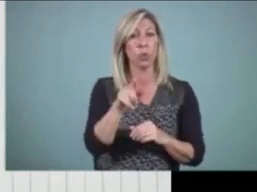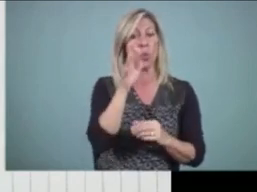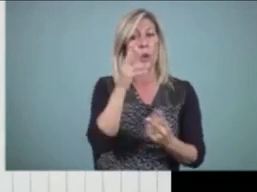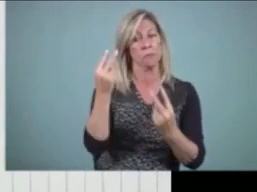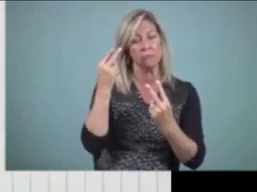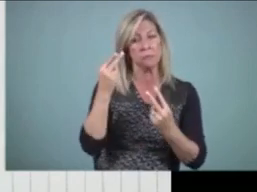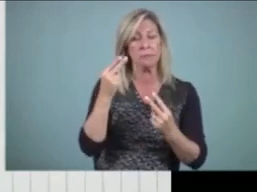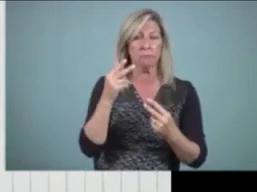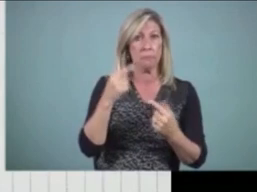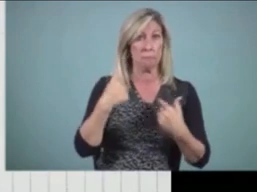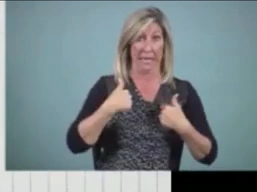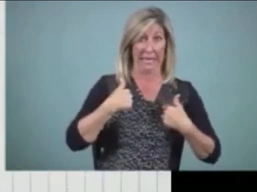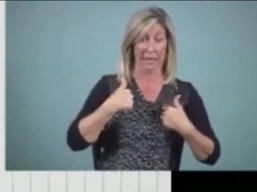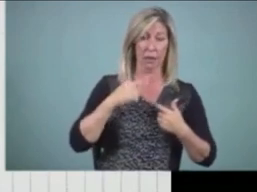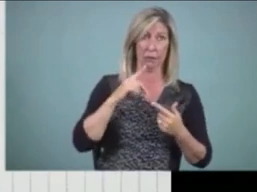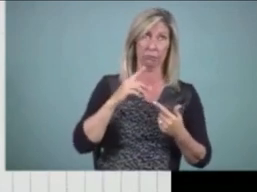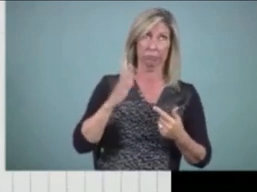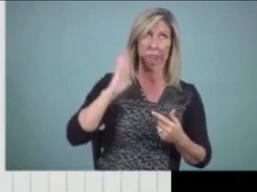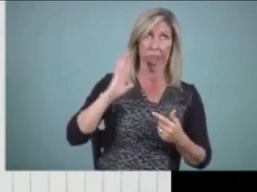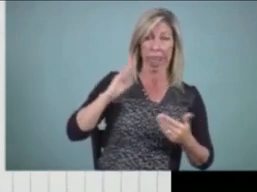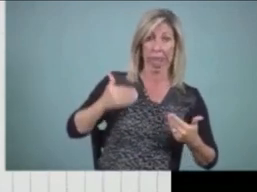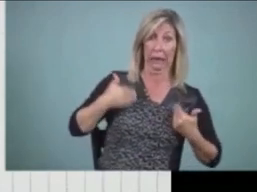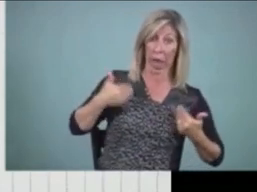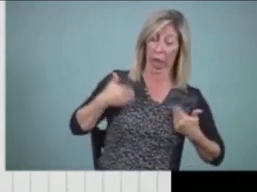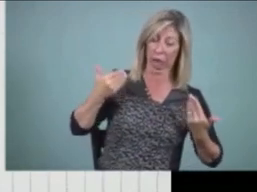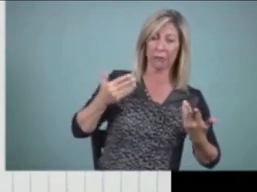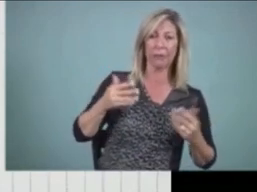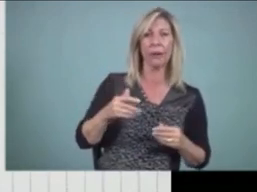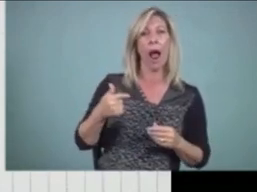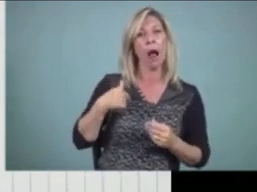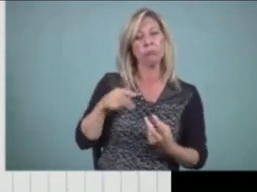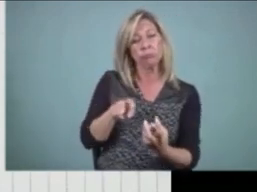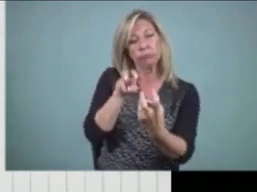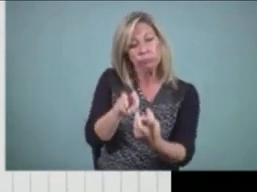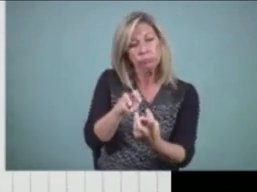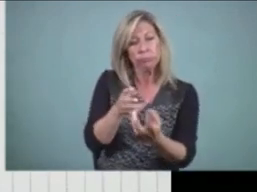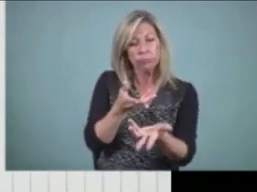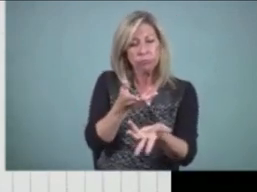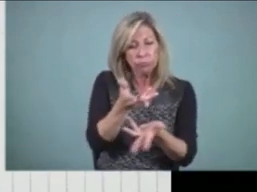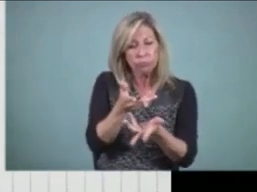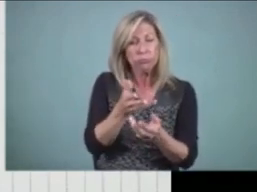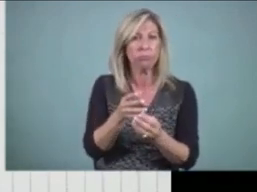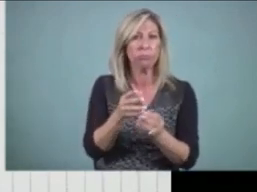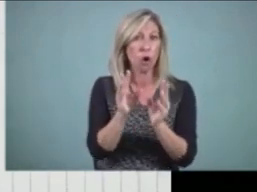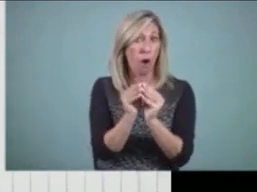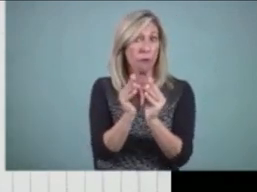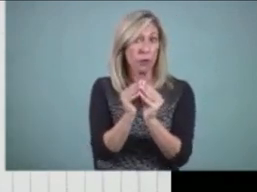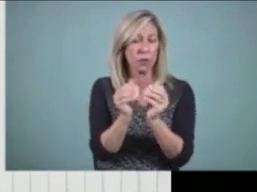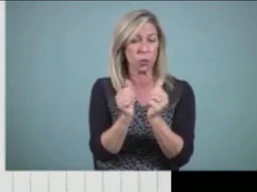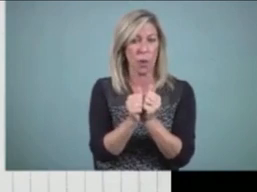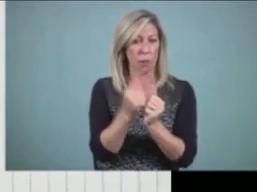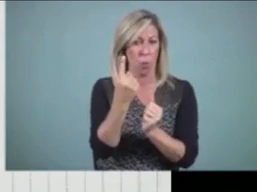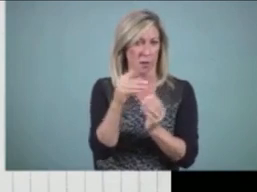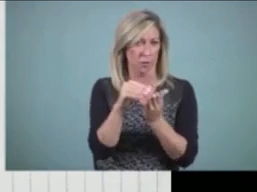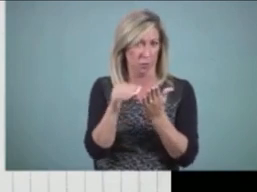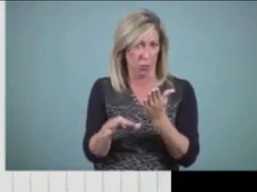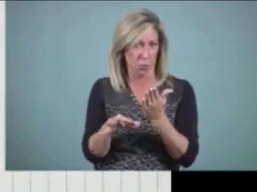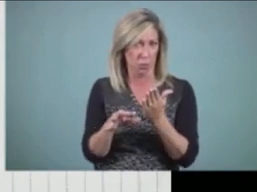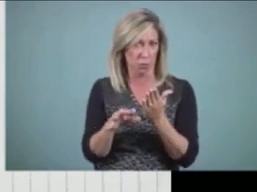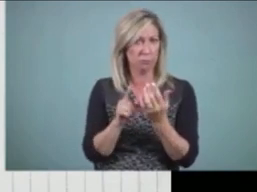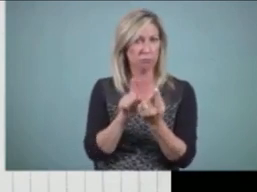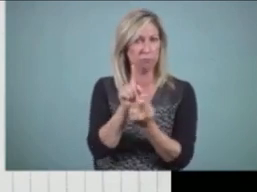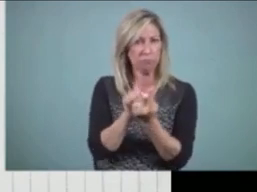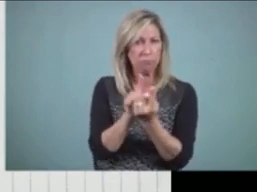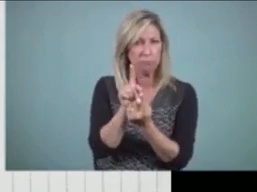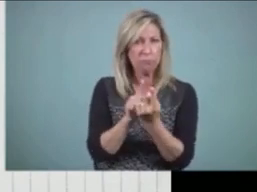younger years conferencing with one of the students, a one-on-one conference with Raheel.